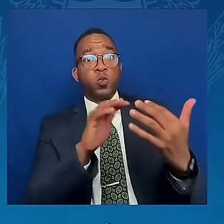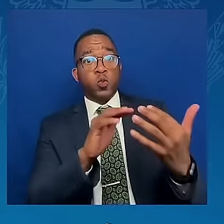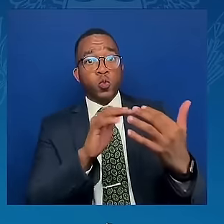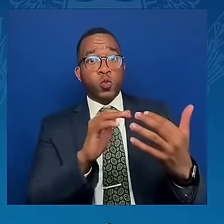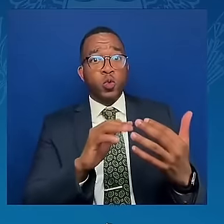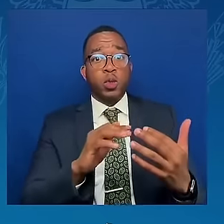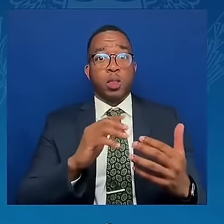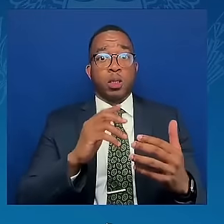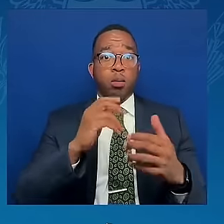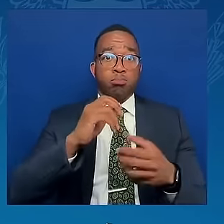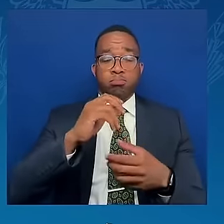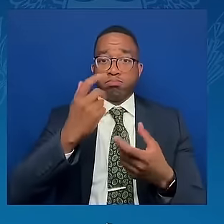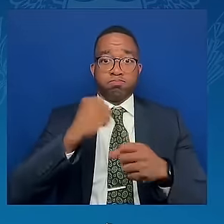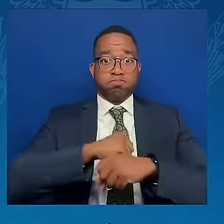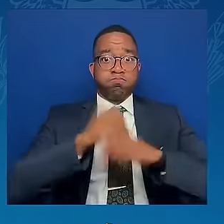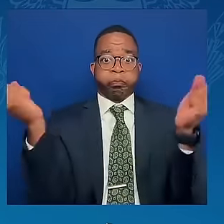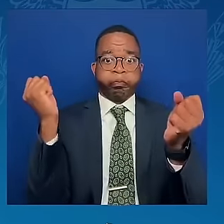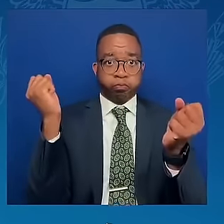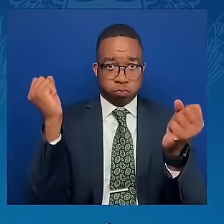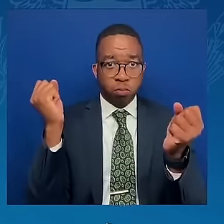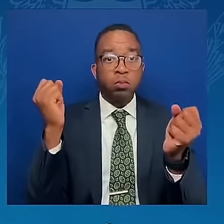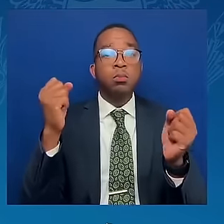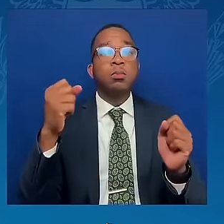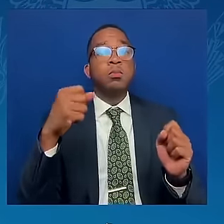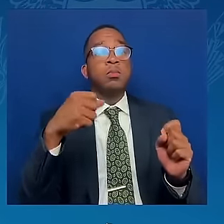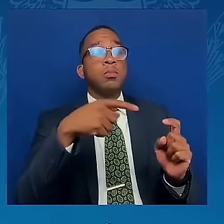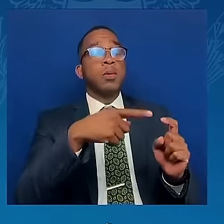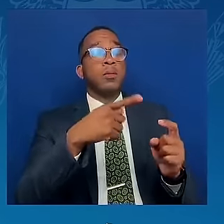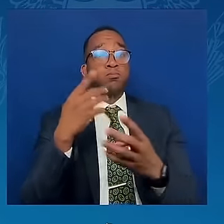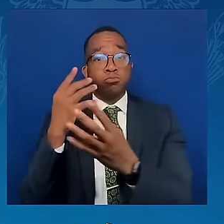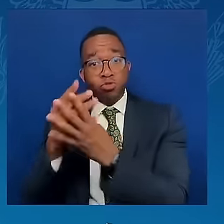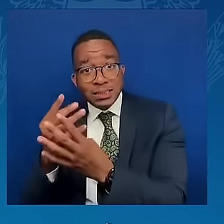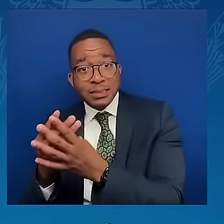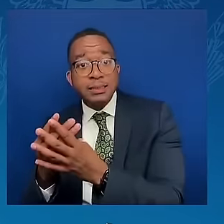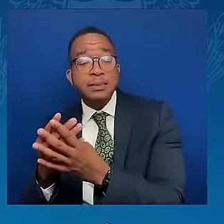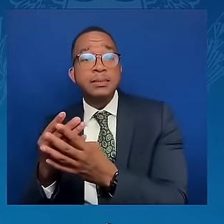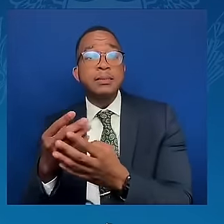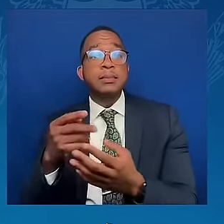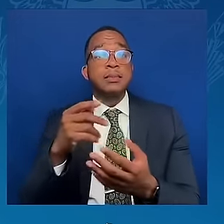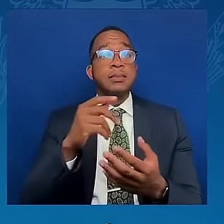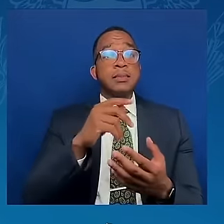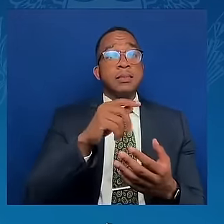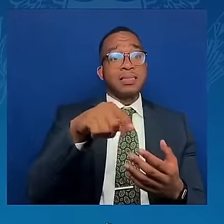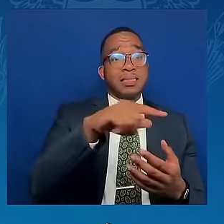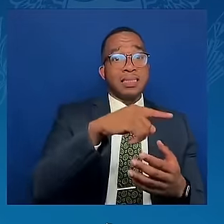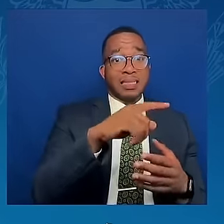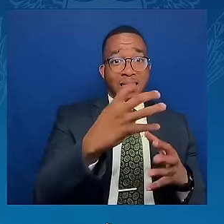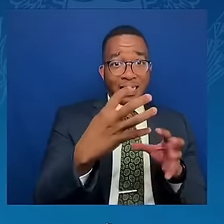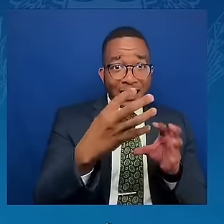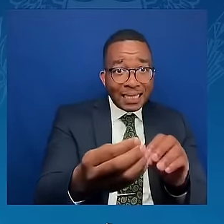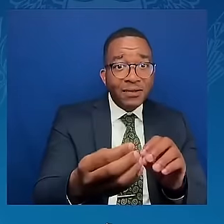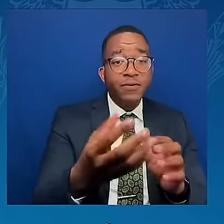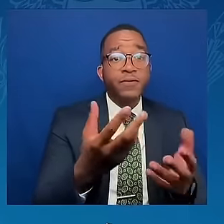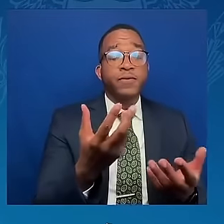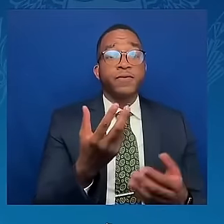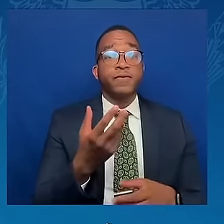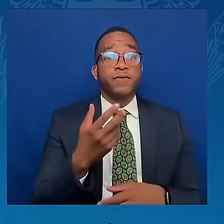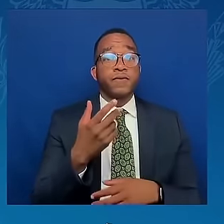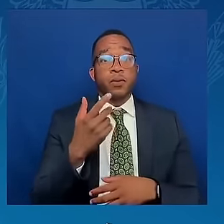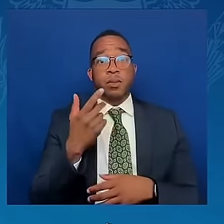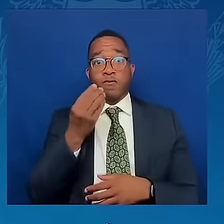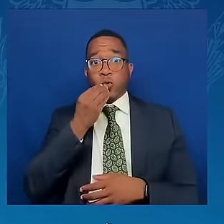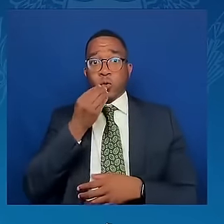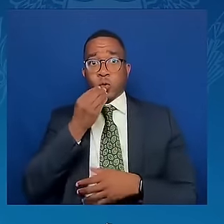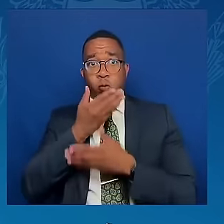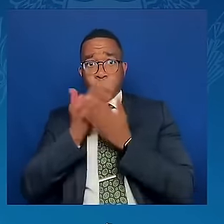deputies, to the complete end of the war without the threat of its new outbreak. I